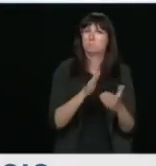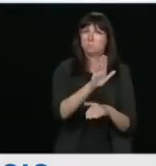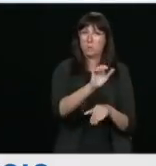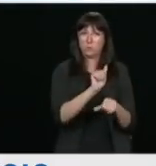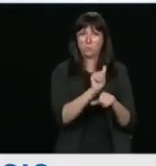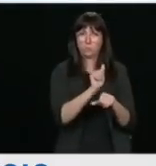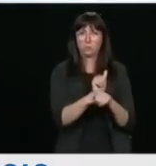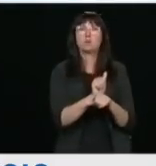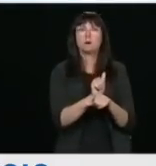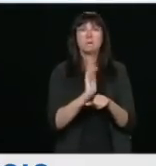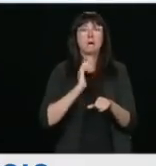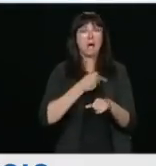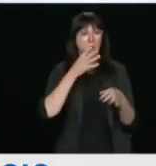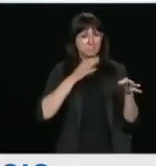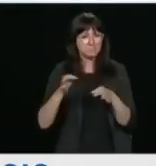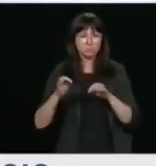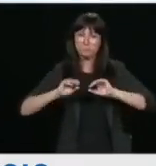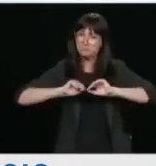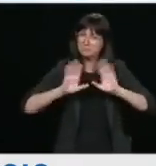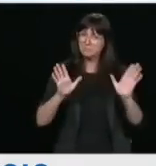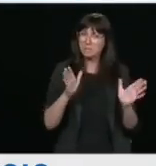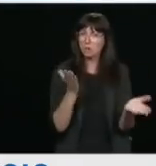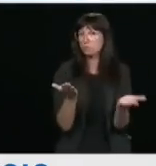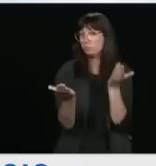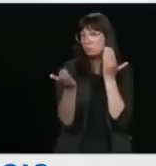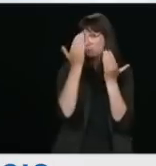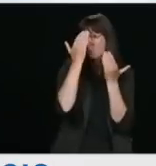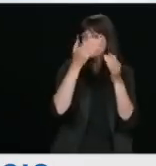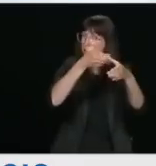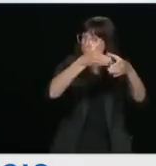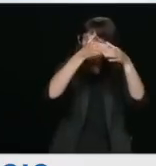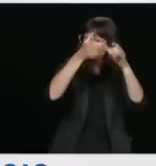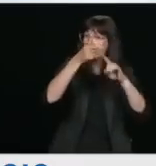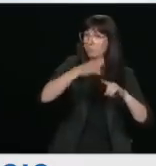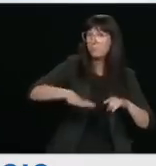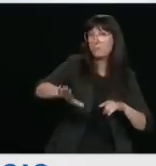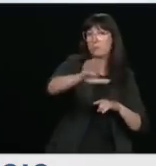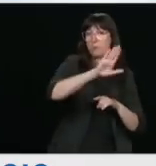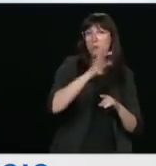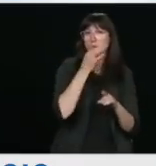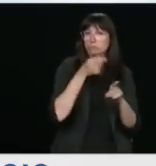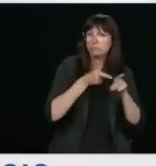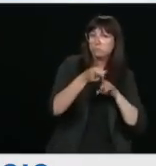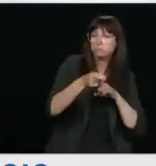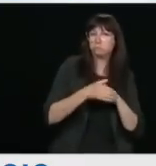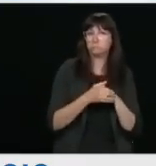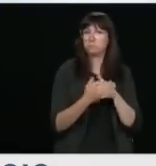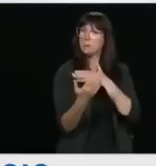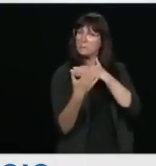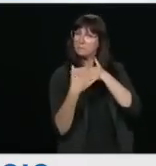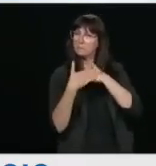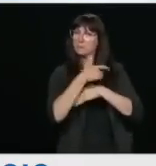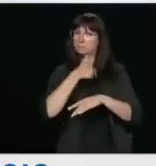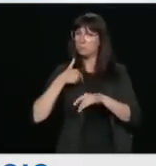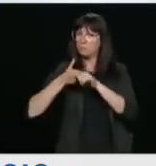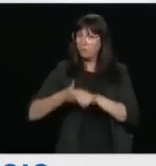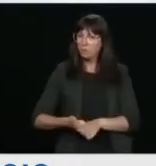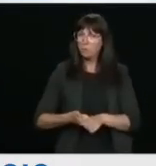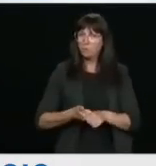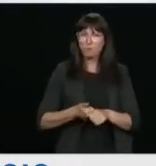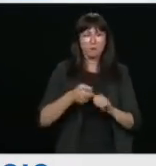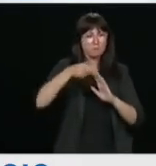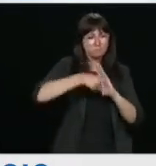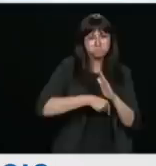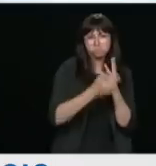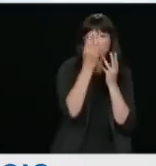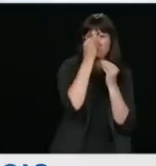-informed by their expertise and their advice and the comprehensive knowledge that they provide us with with the threat environment